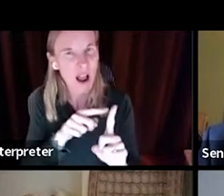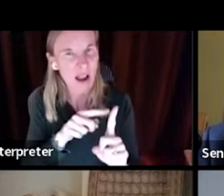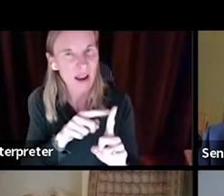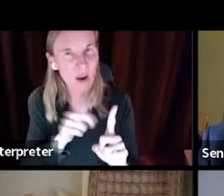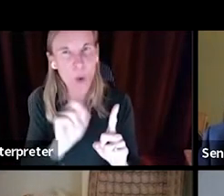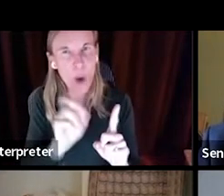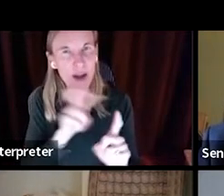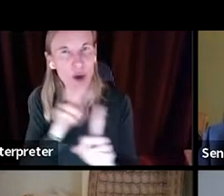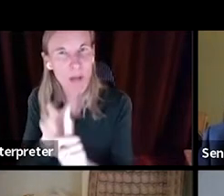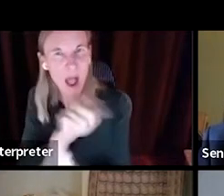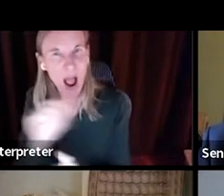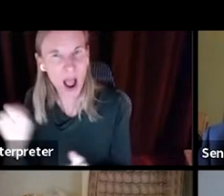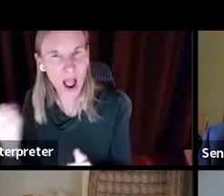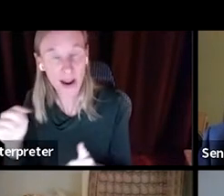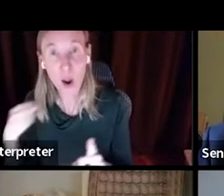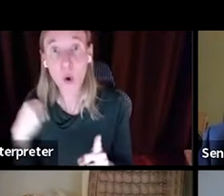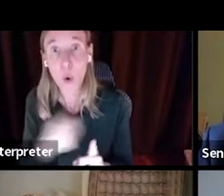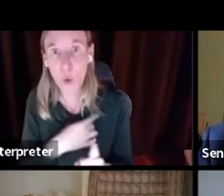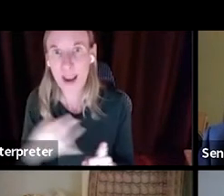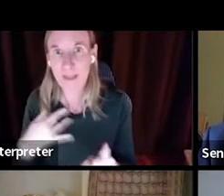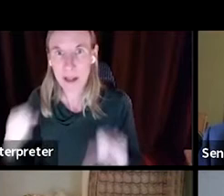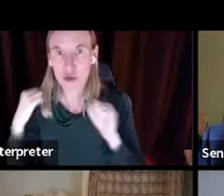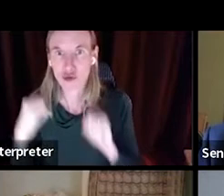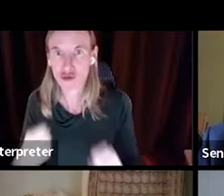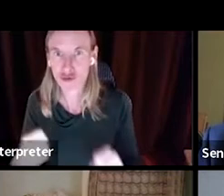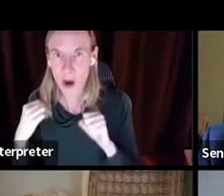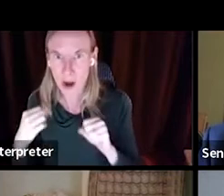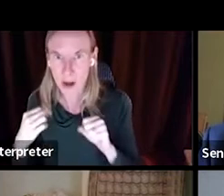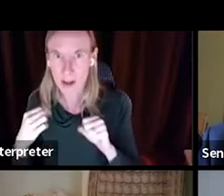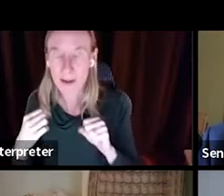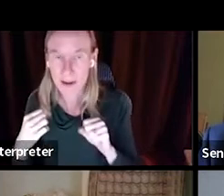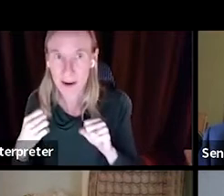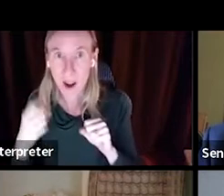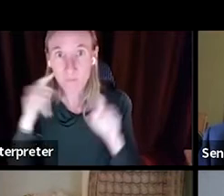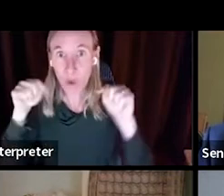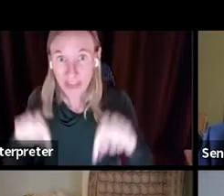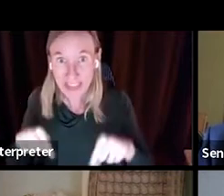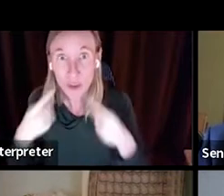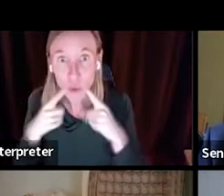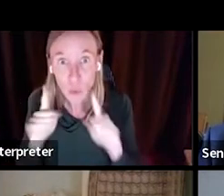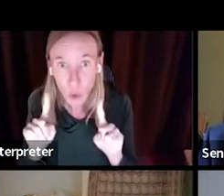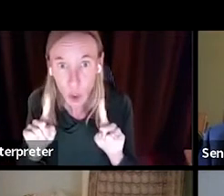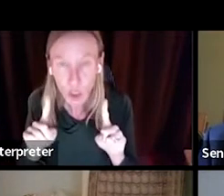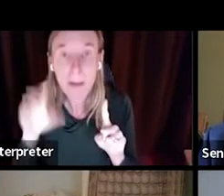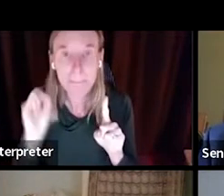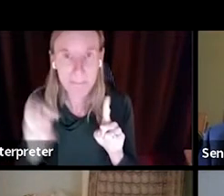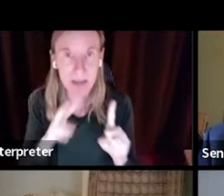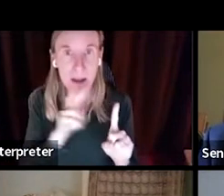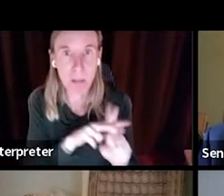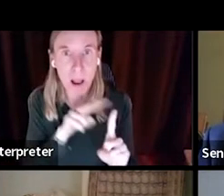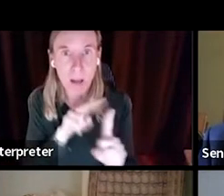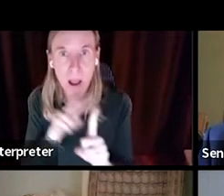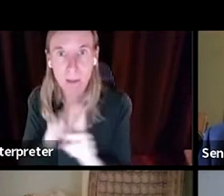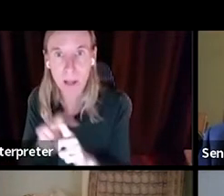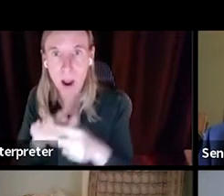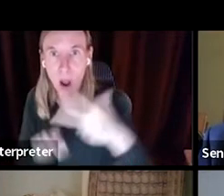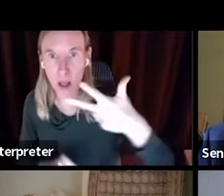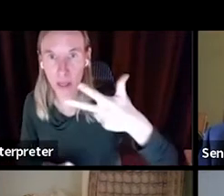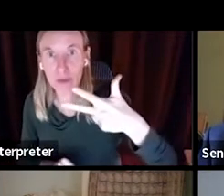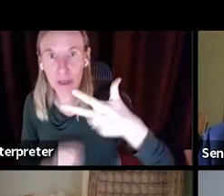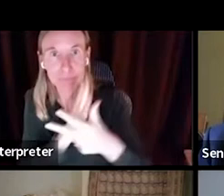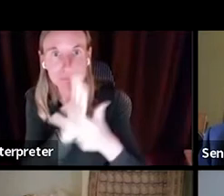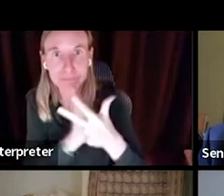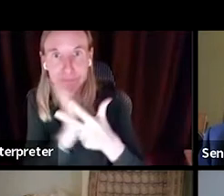that for this work to work, it must be applicable across all three branches of state government.